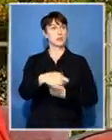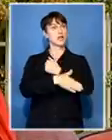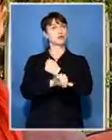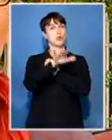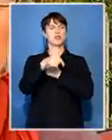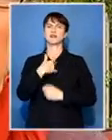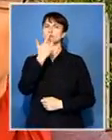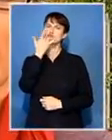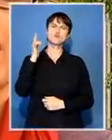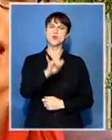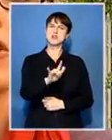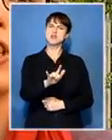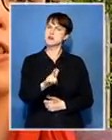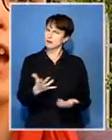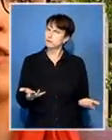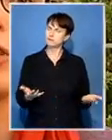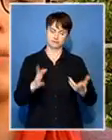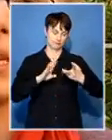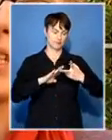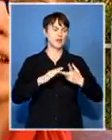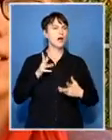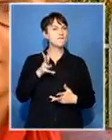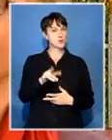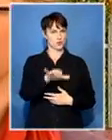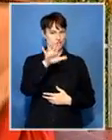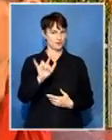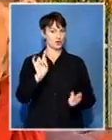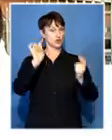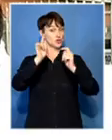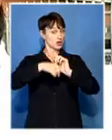and changing this country around for the better